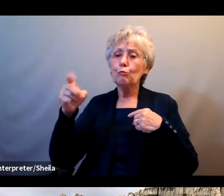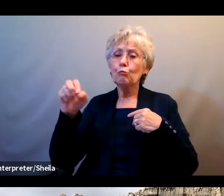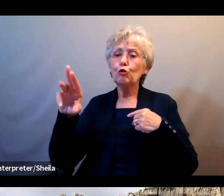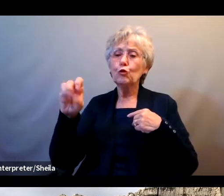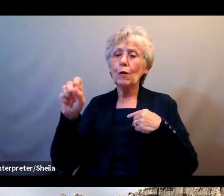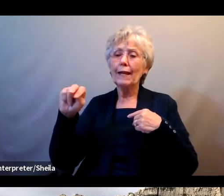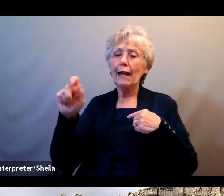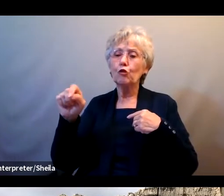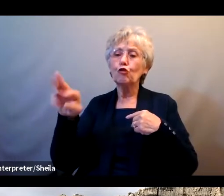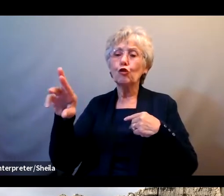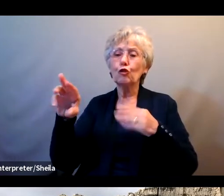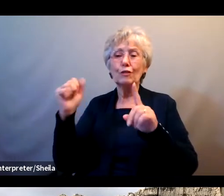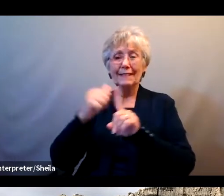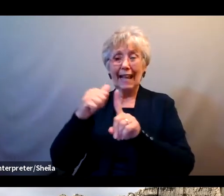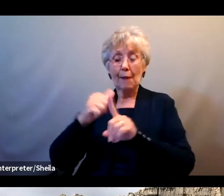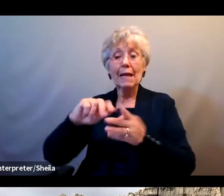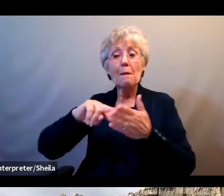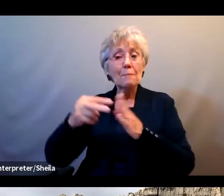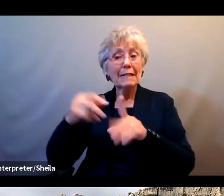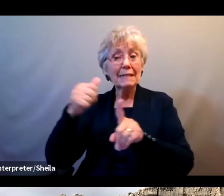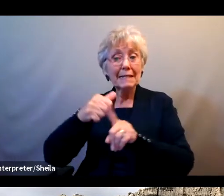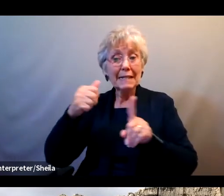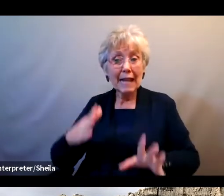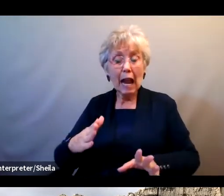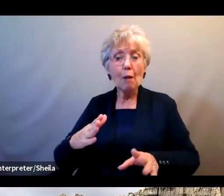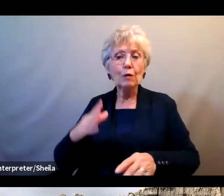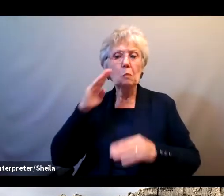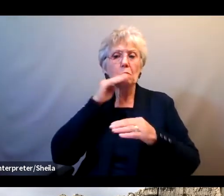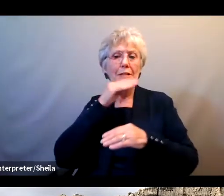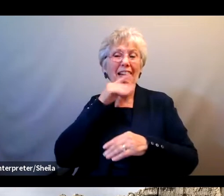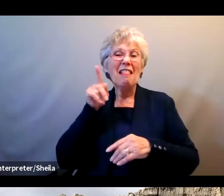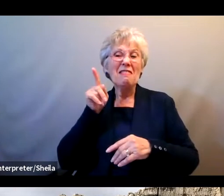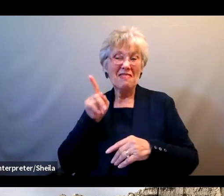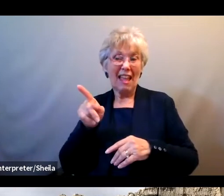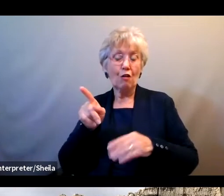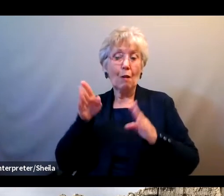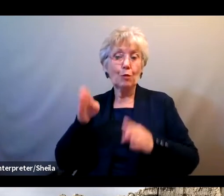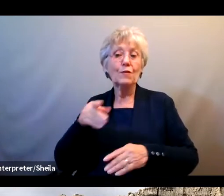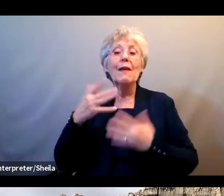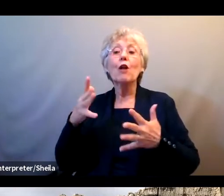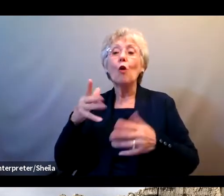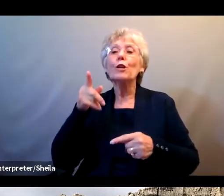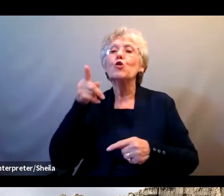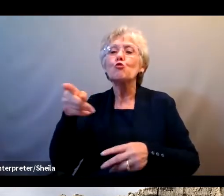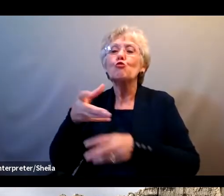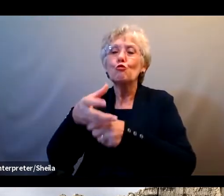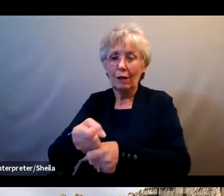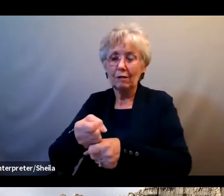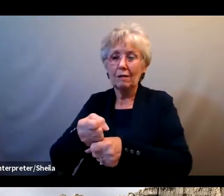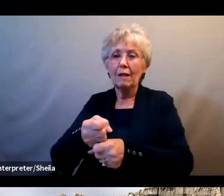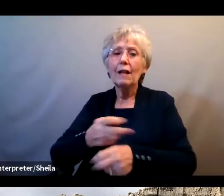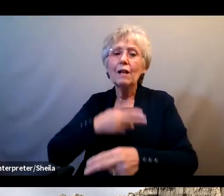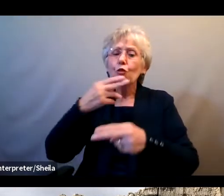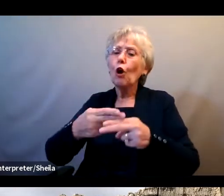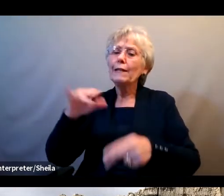That's when scammers are pretending to be someone you might trust. These are also known as imposter